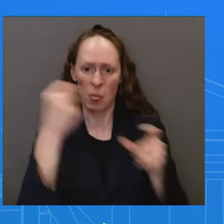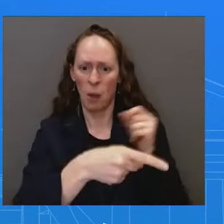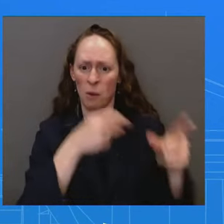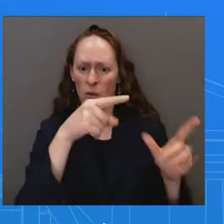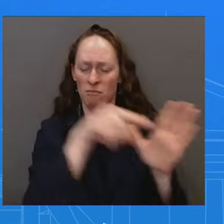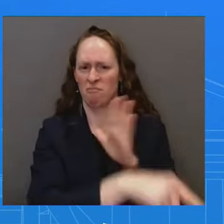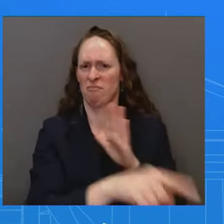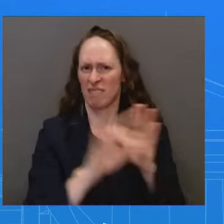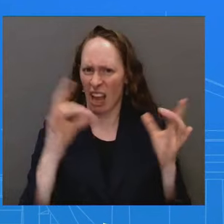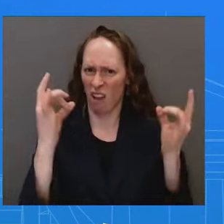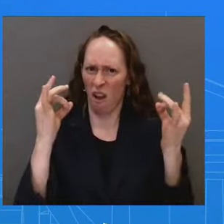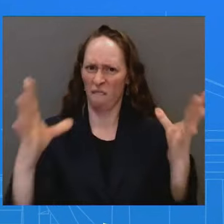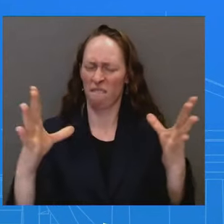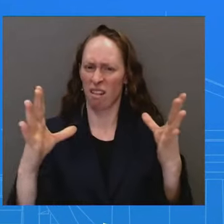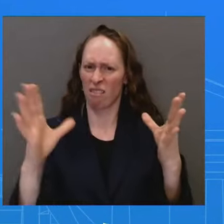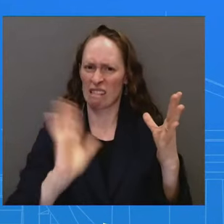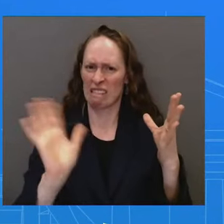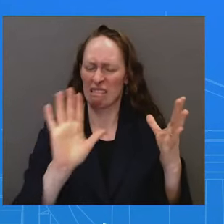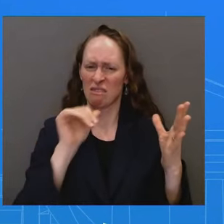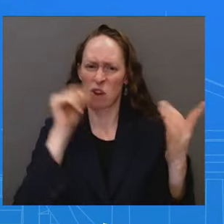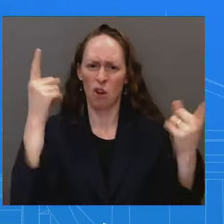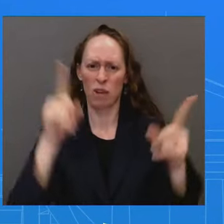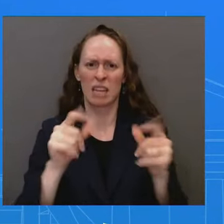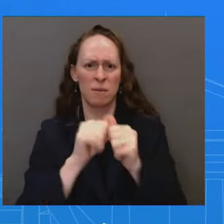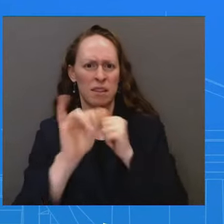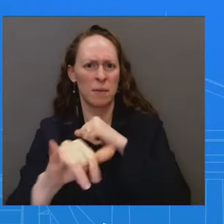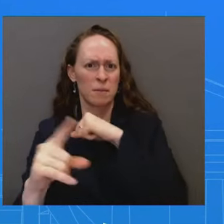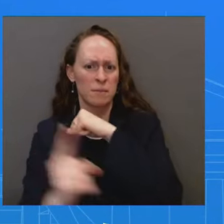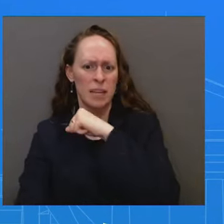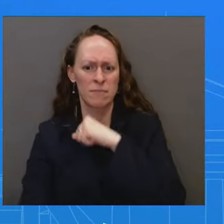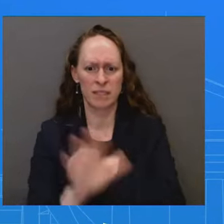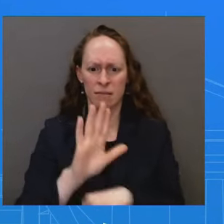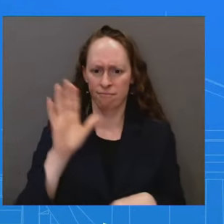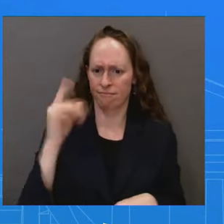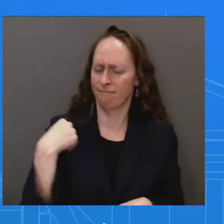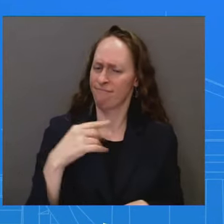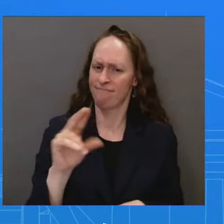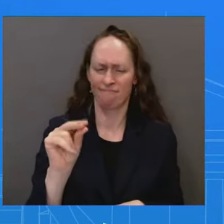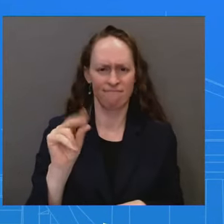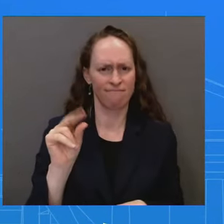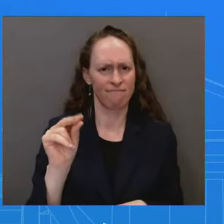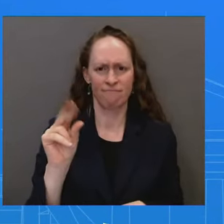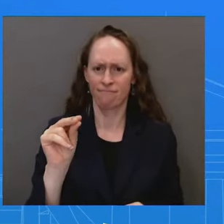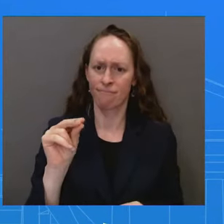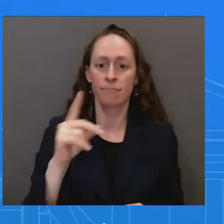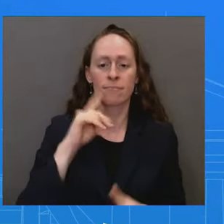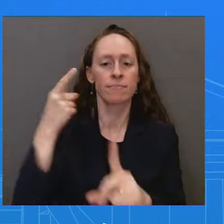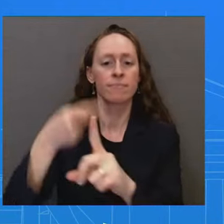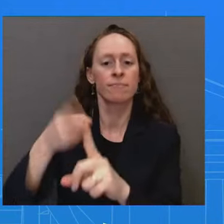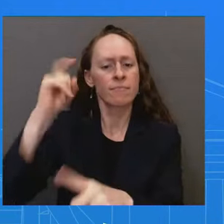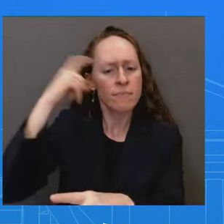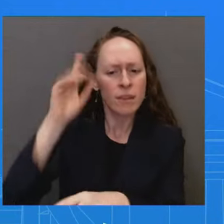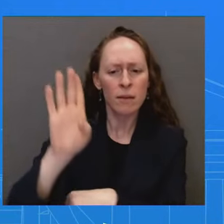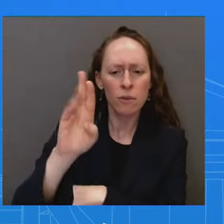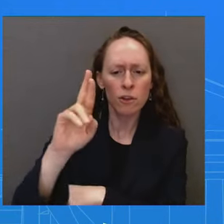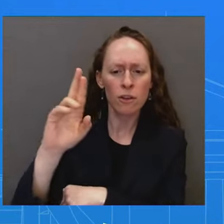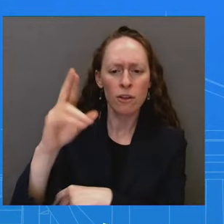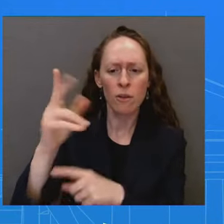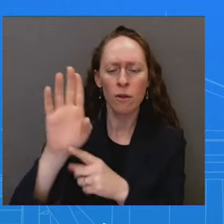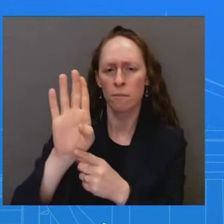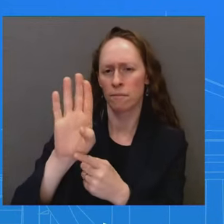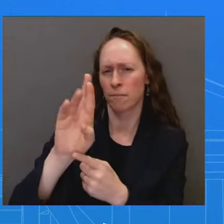it's very clear. should be clear to the people in the government of Burundi and all over, uh, the African continent how seriously we take the issue of civil and human rights.